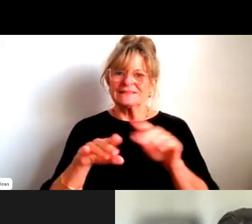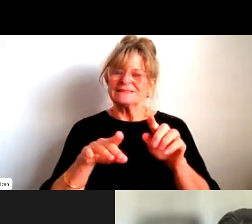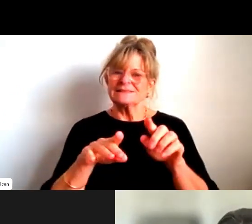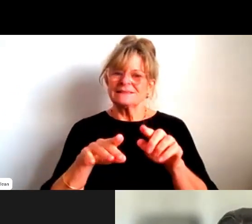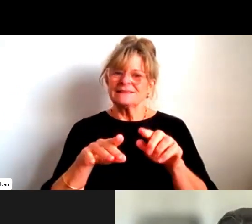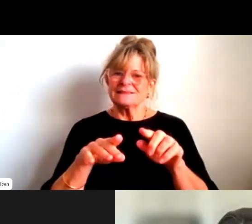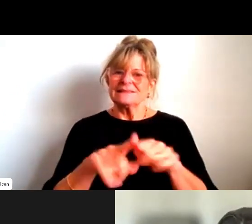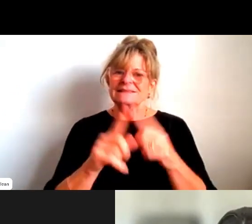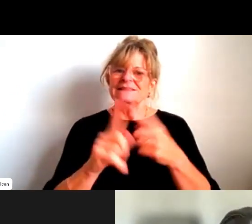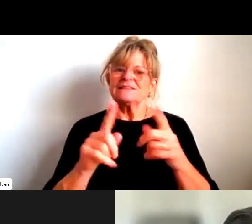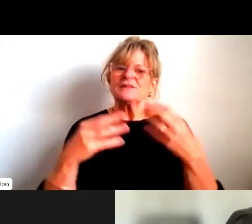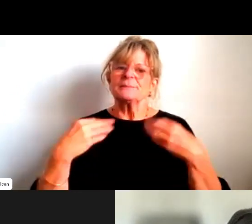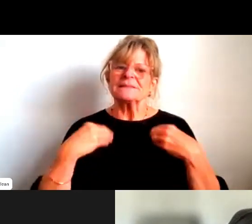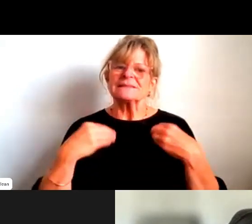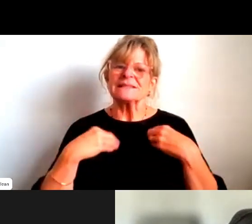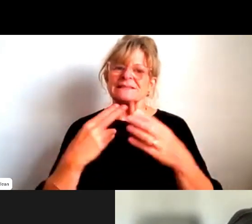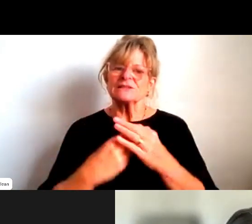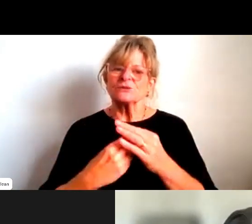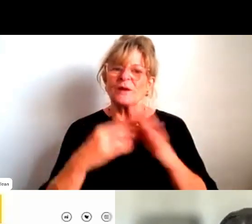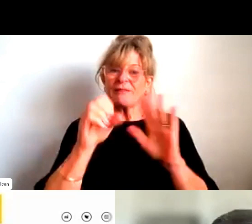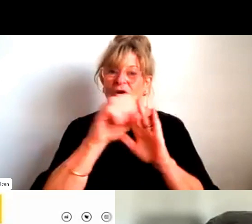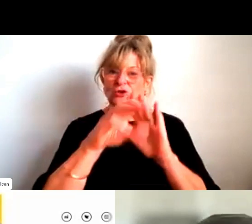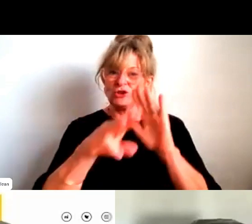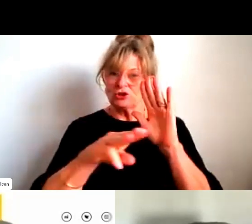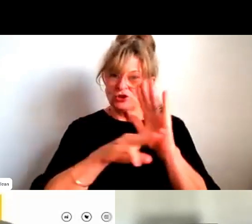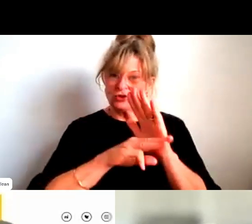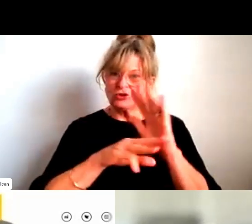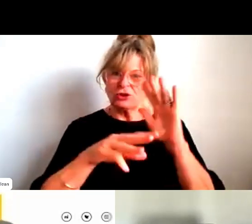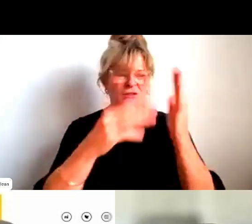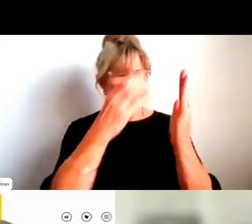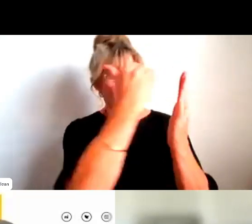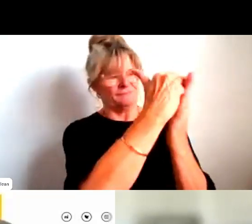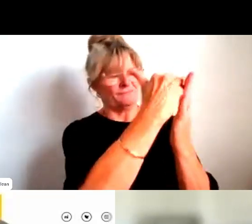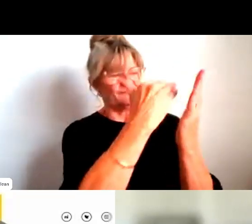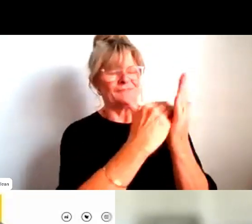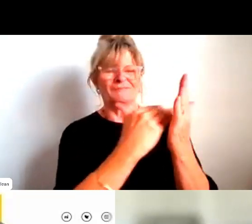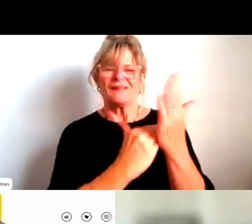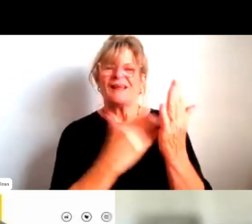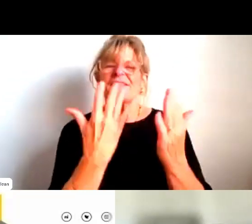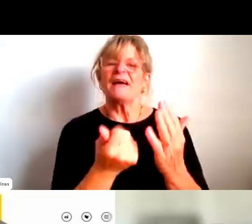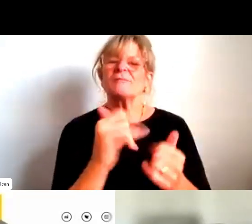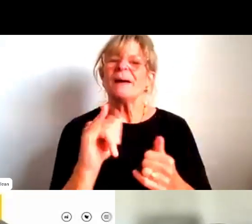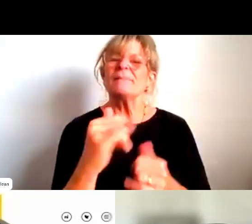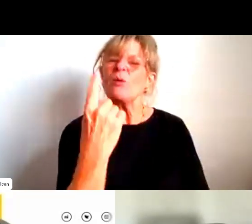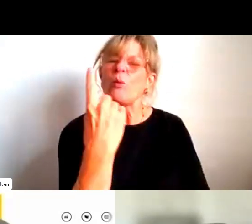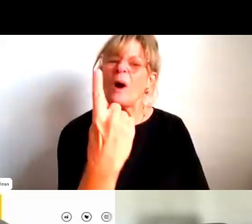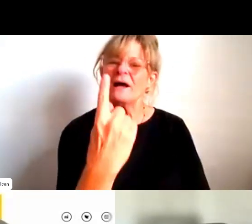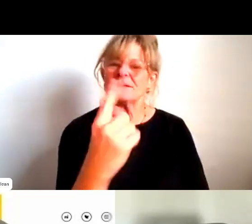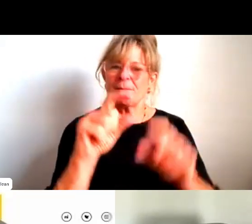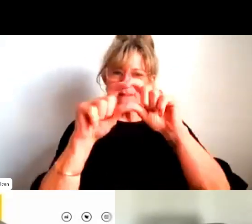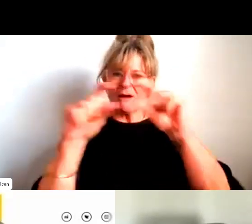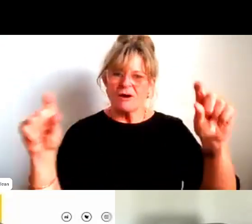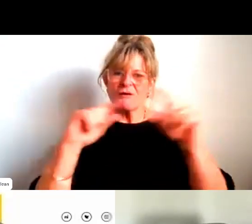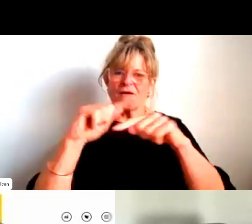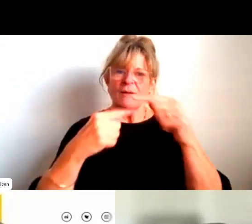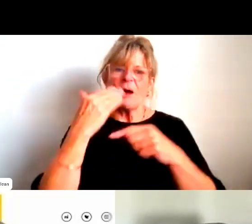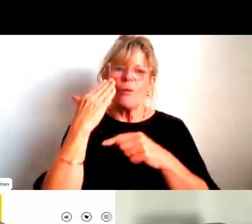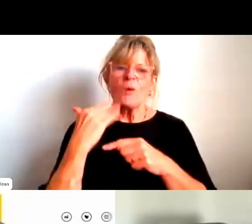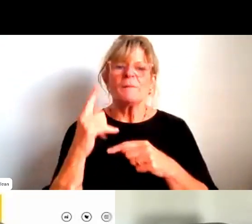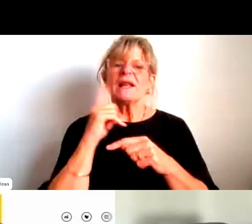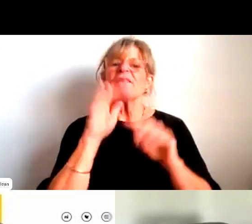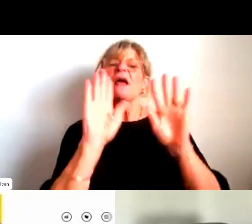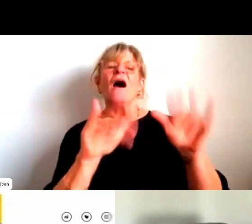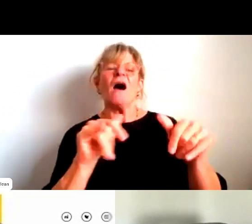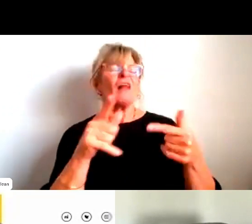They don't even have anything about female sport. They just stack in one paragraph about something and expect that the whole system is going to change and